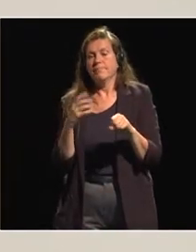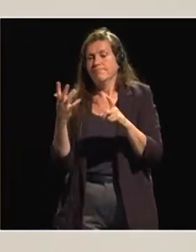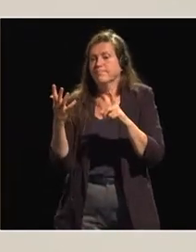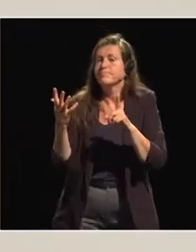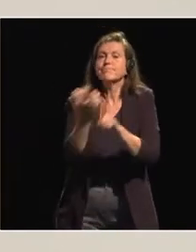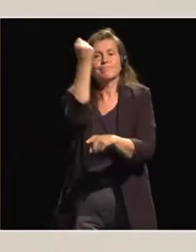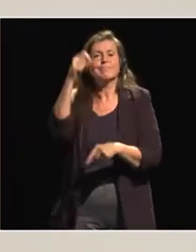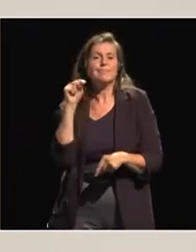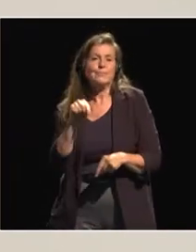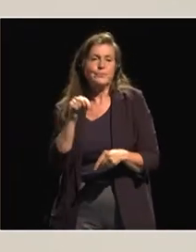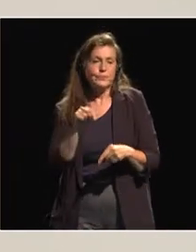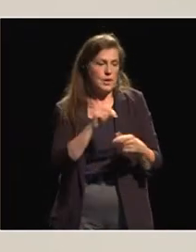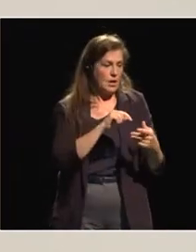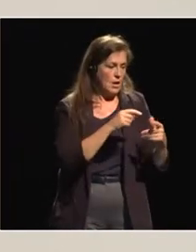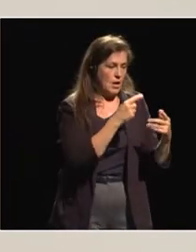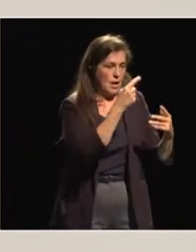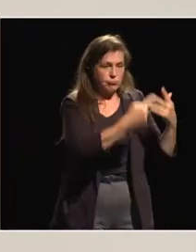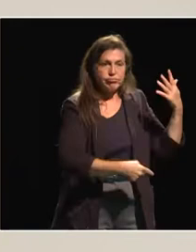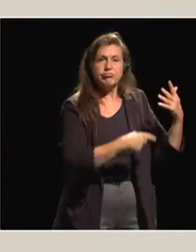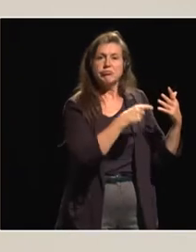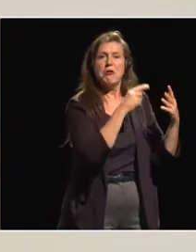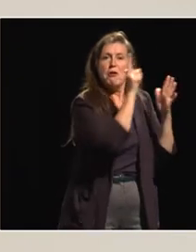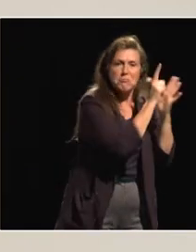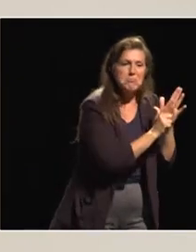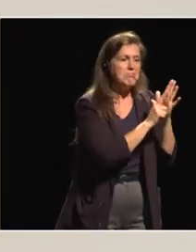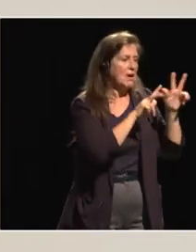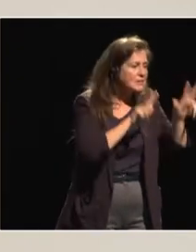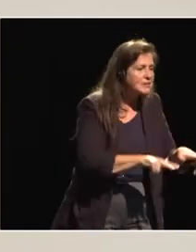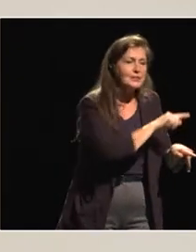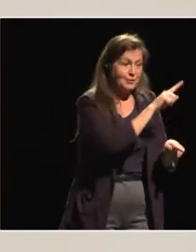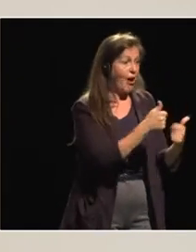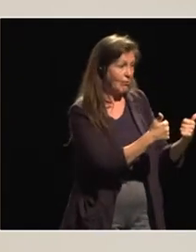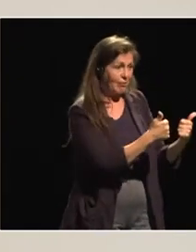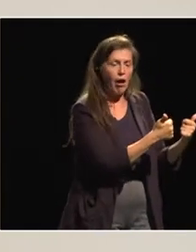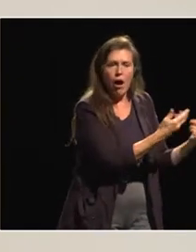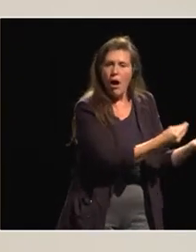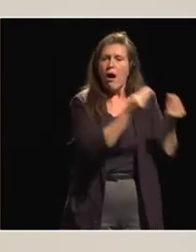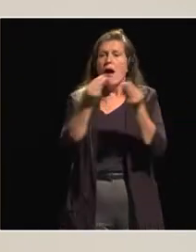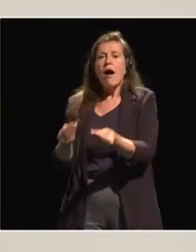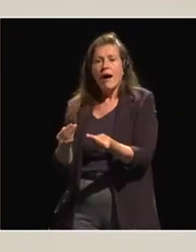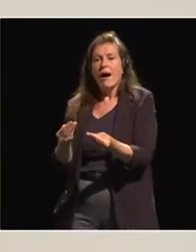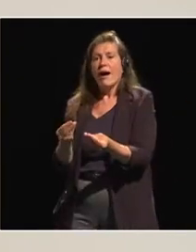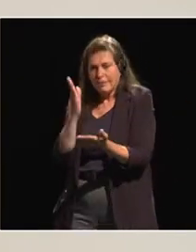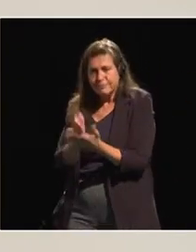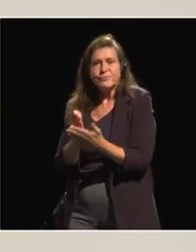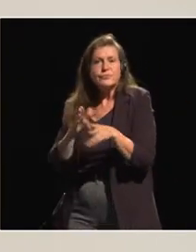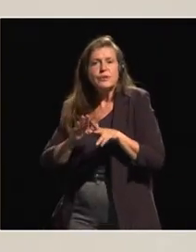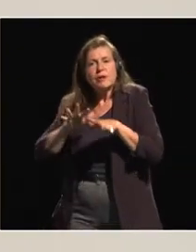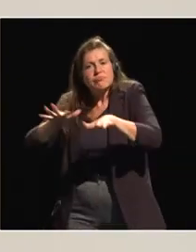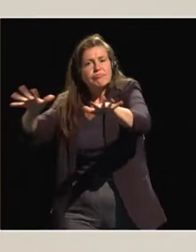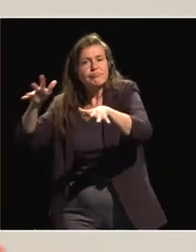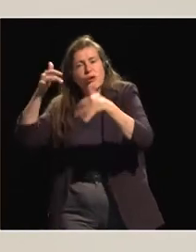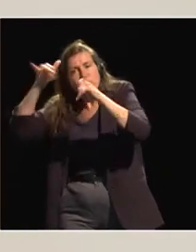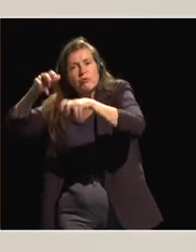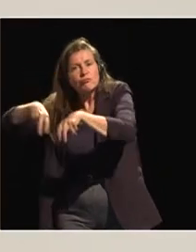The possibility of putting into practice all these decisions, implementing